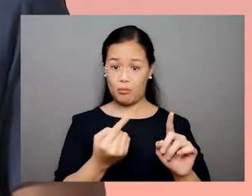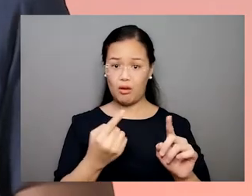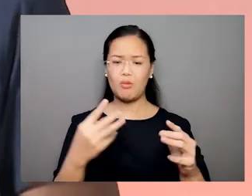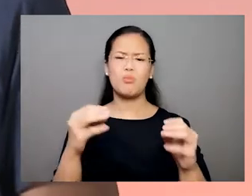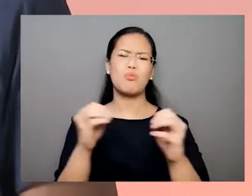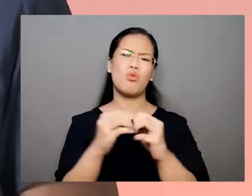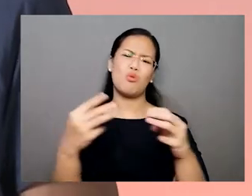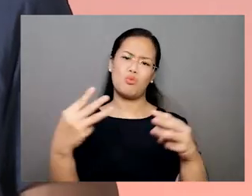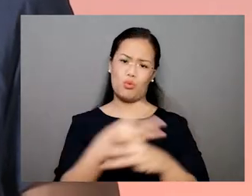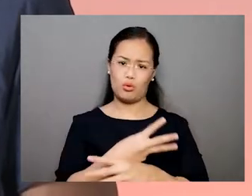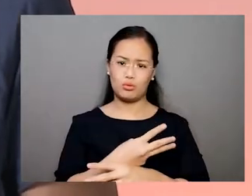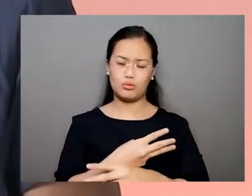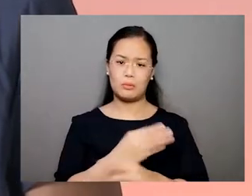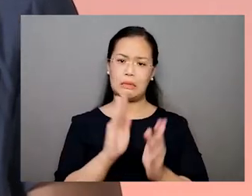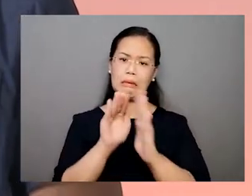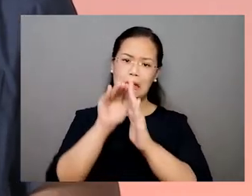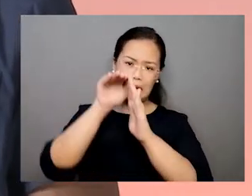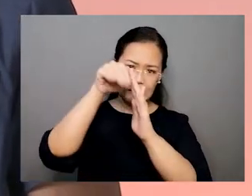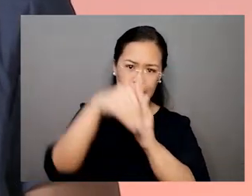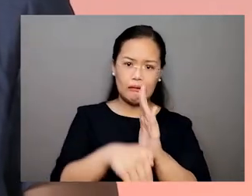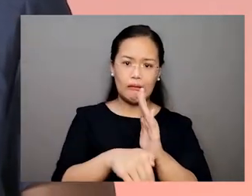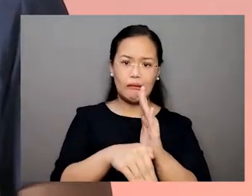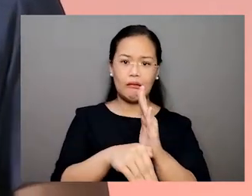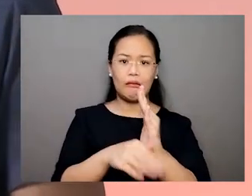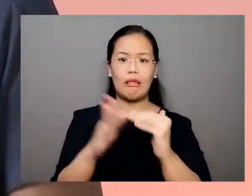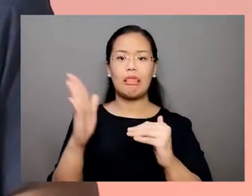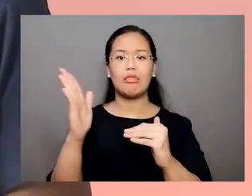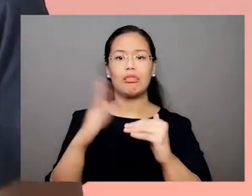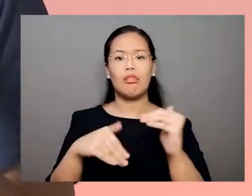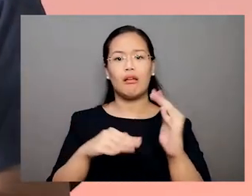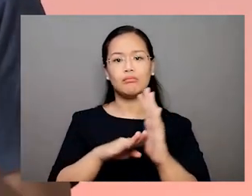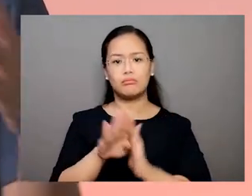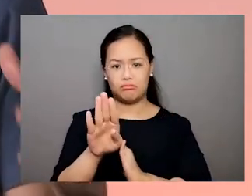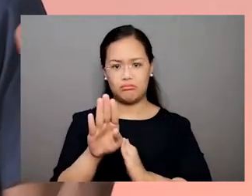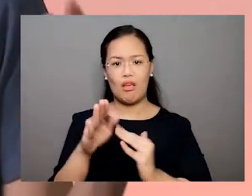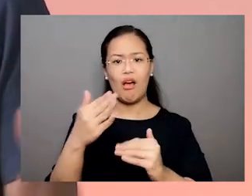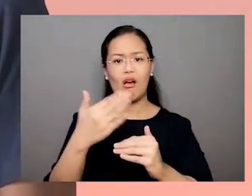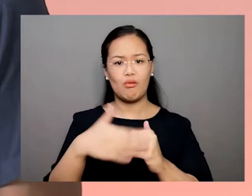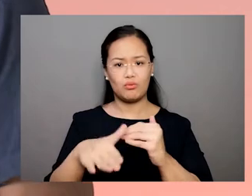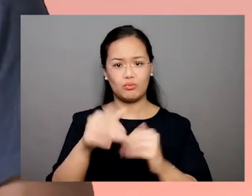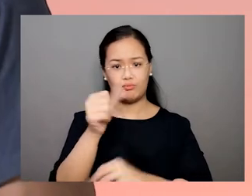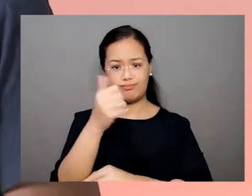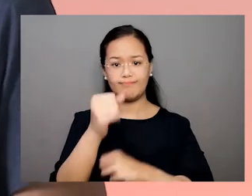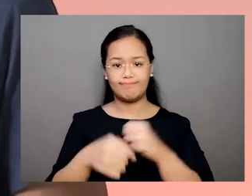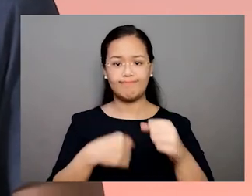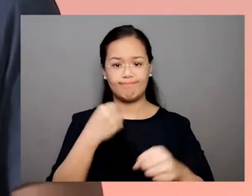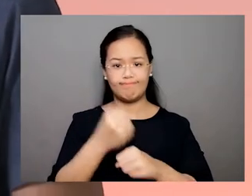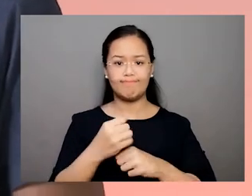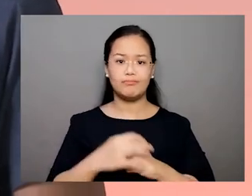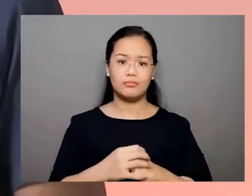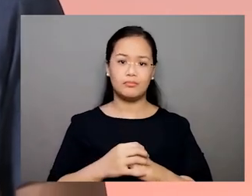worsened. There is regression instead of improvement after a decade.